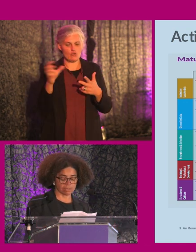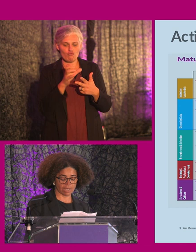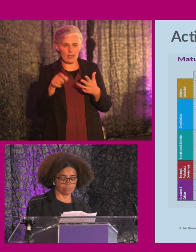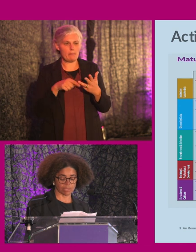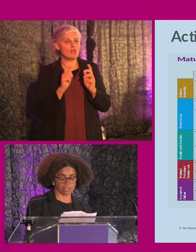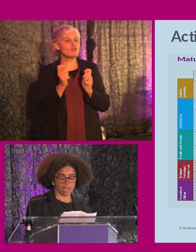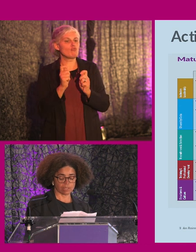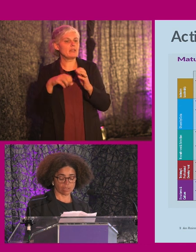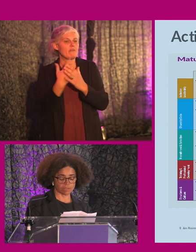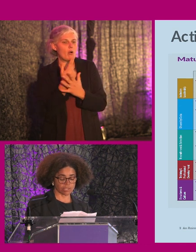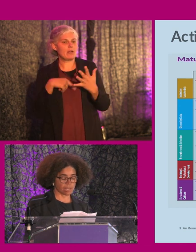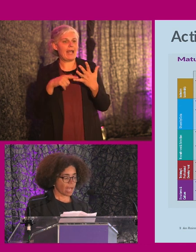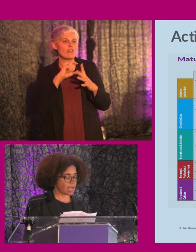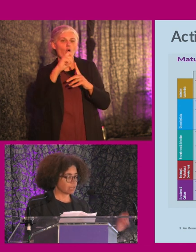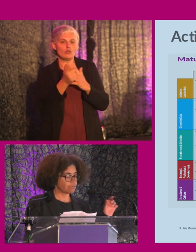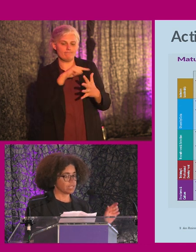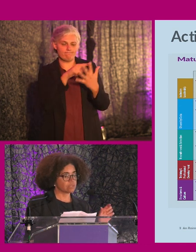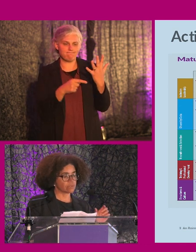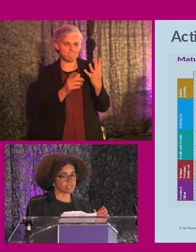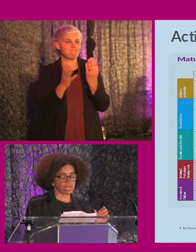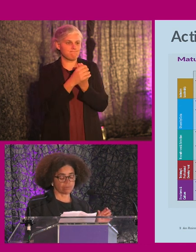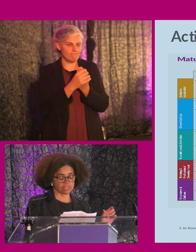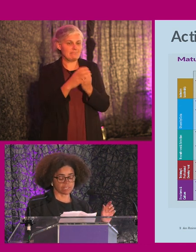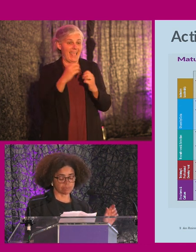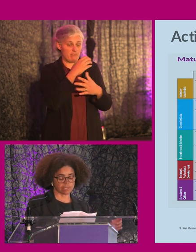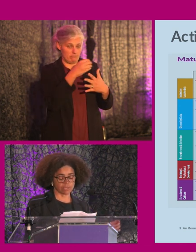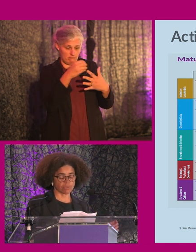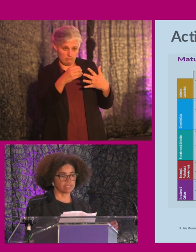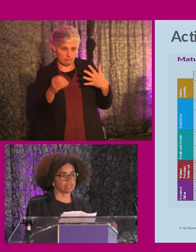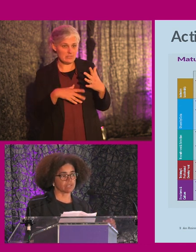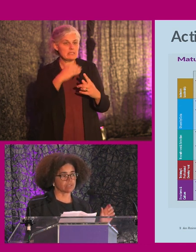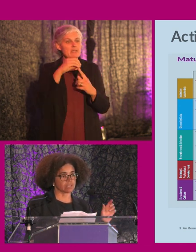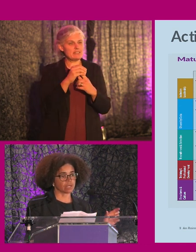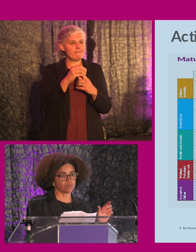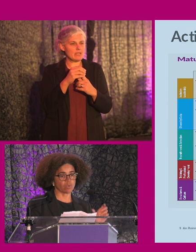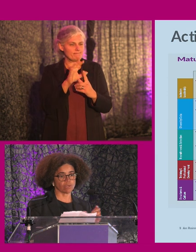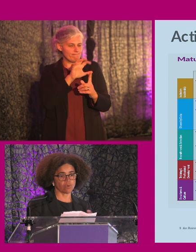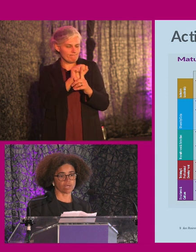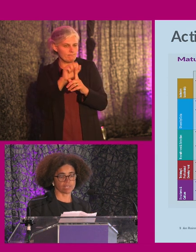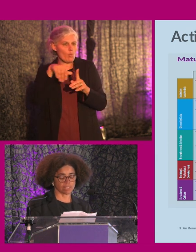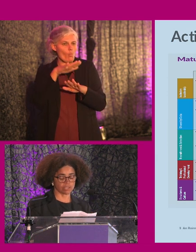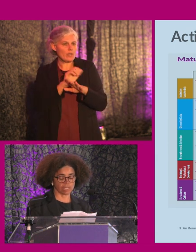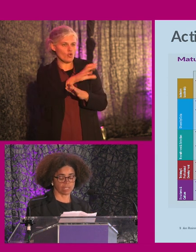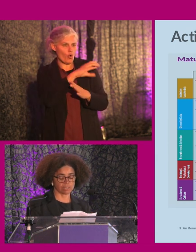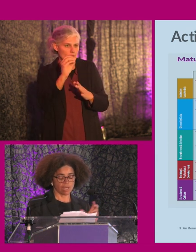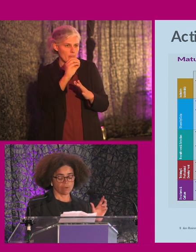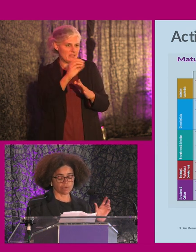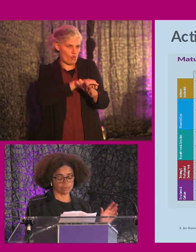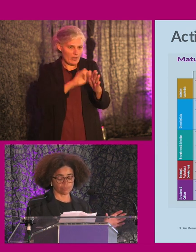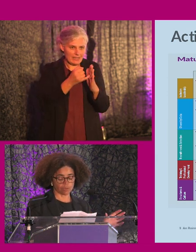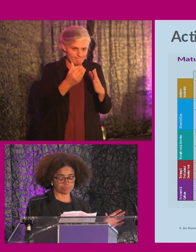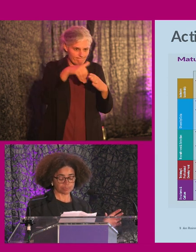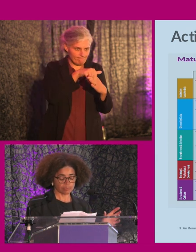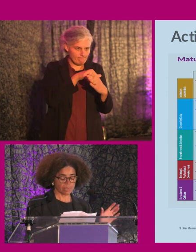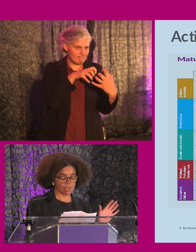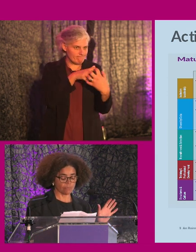training and development and culture. And then for each of those areas is specific criteria to determine where your organization is from